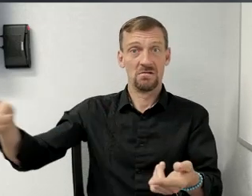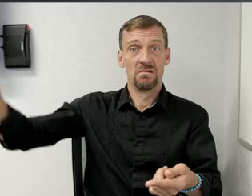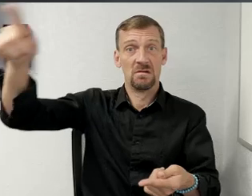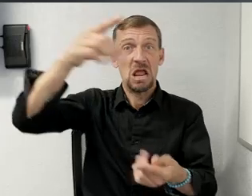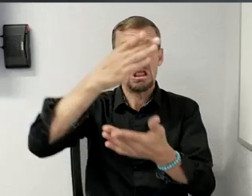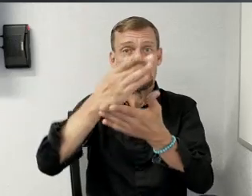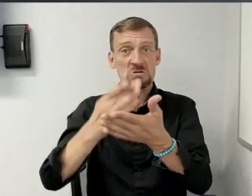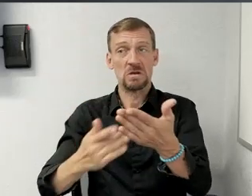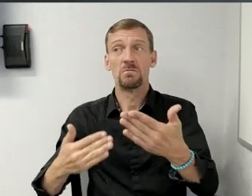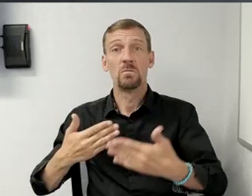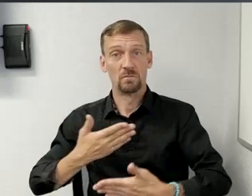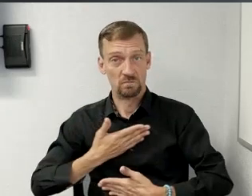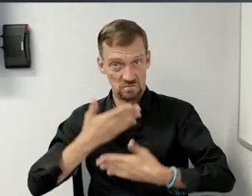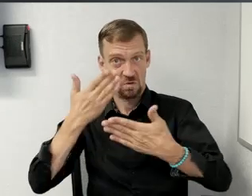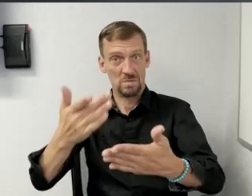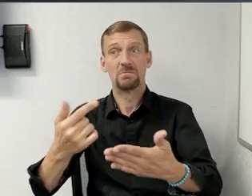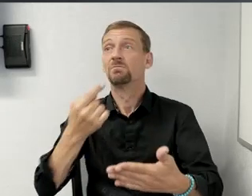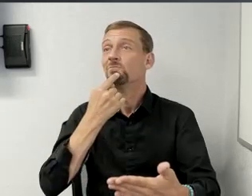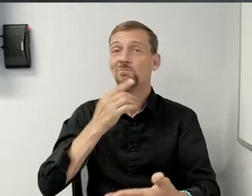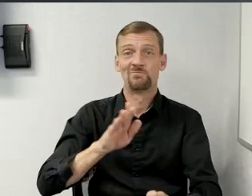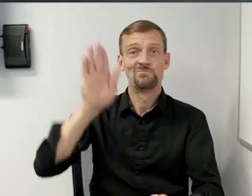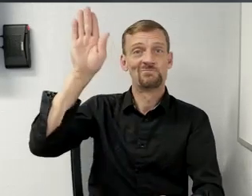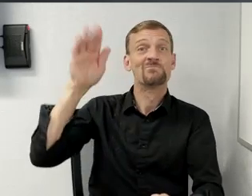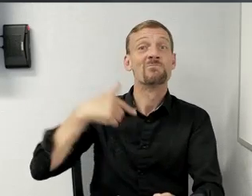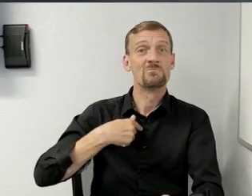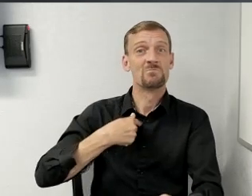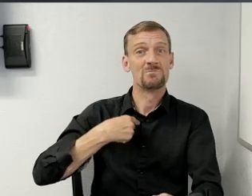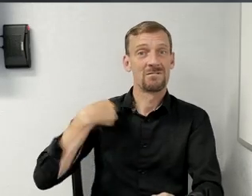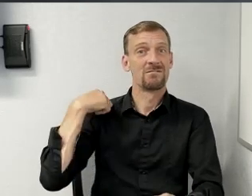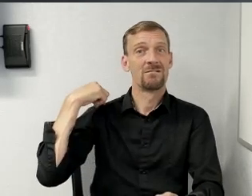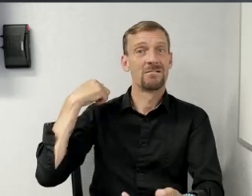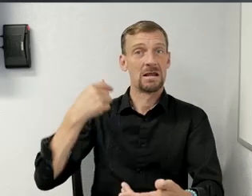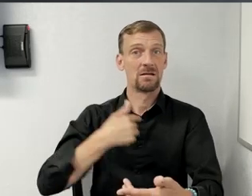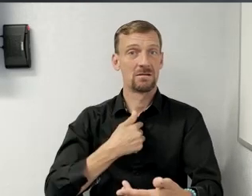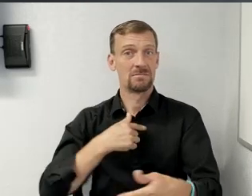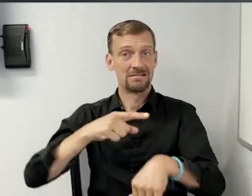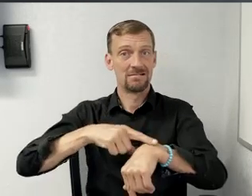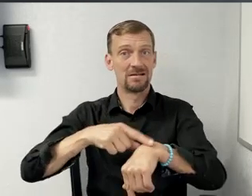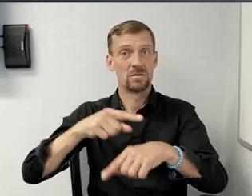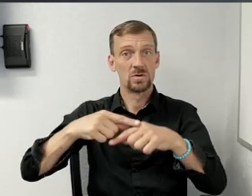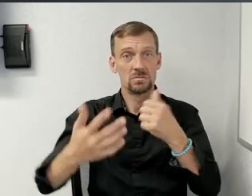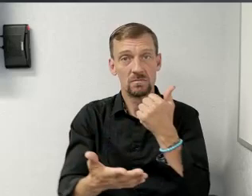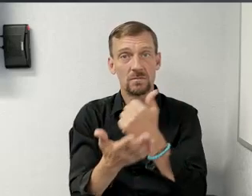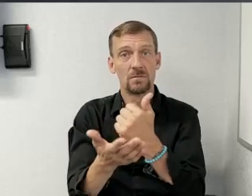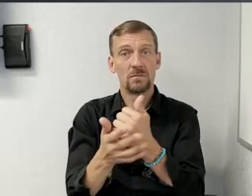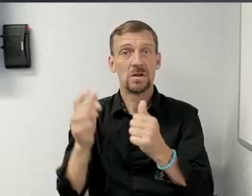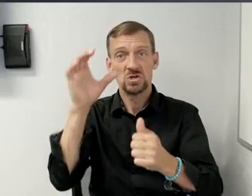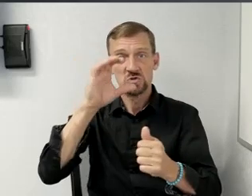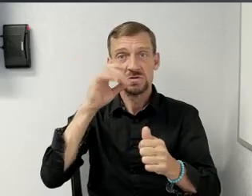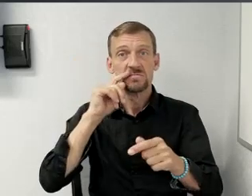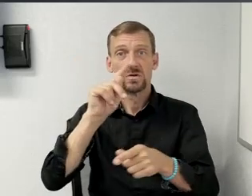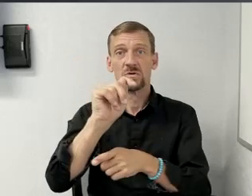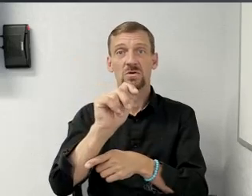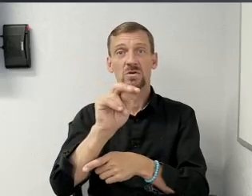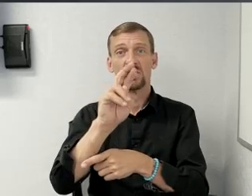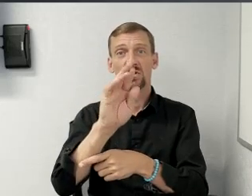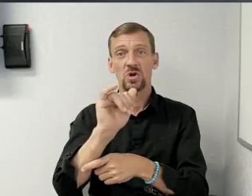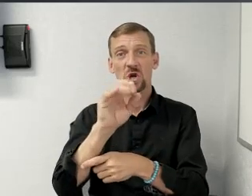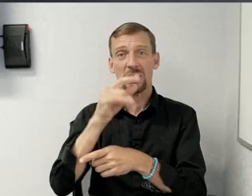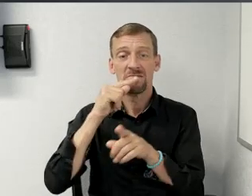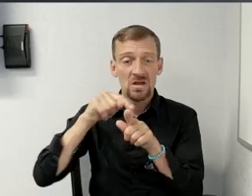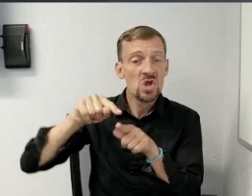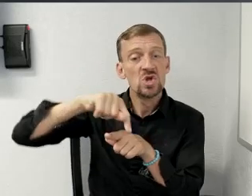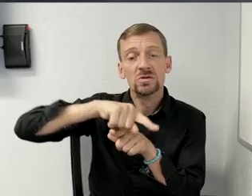initiative have already come forward and said, hey I'd like to volunteer and be part of that tracing program, but it's